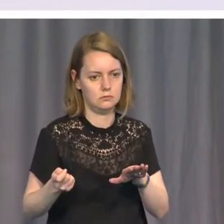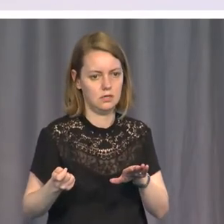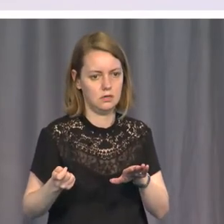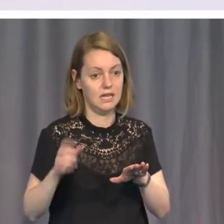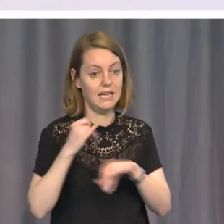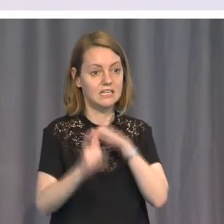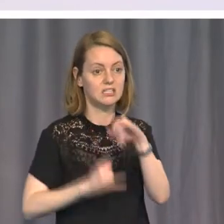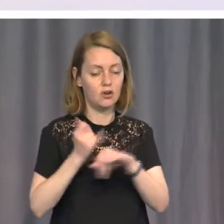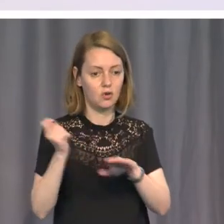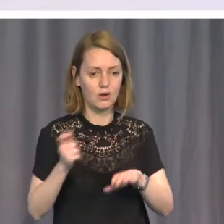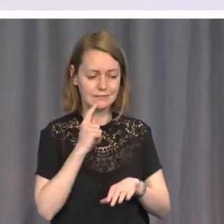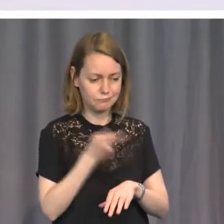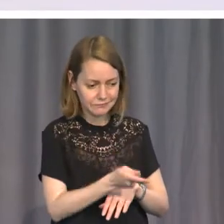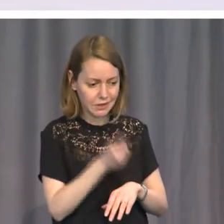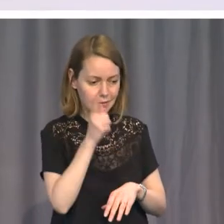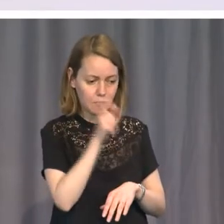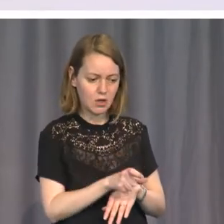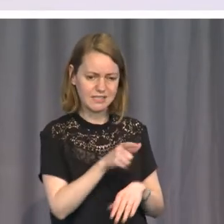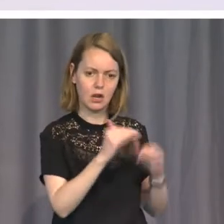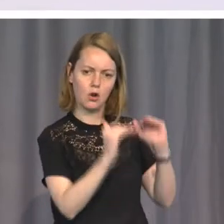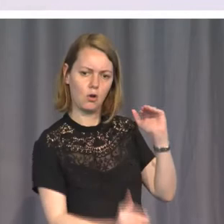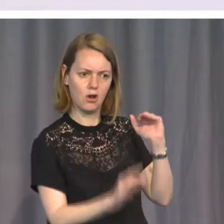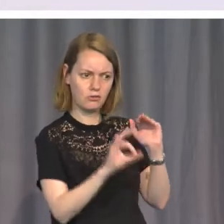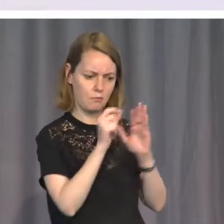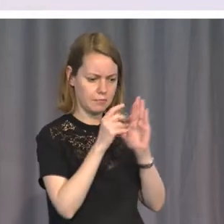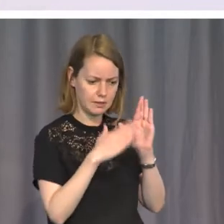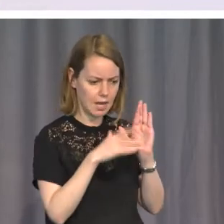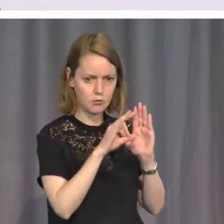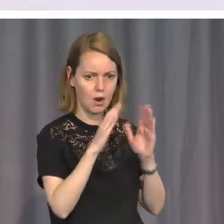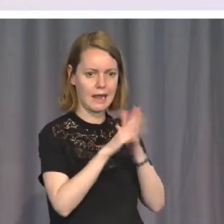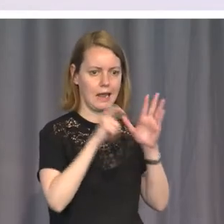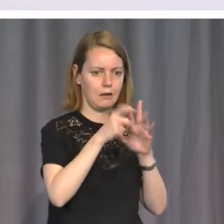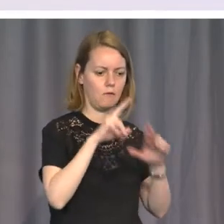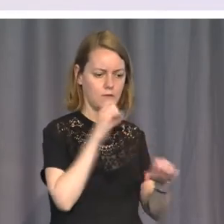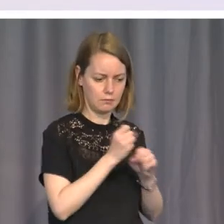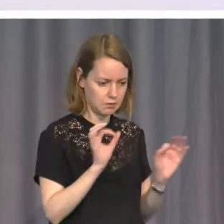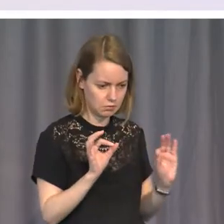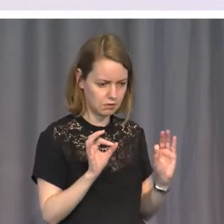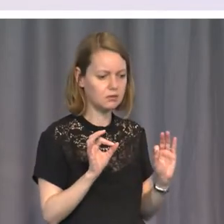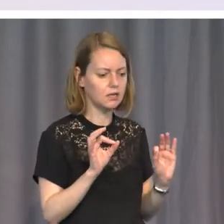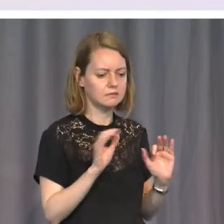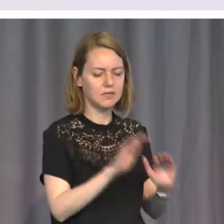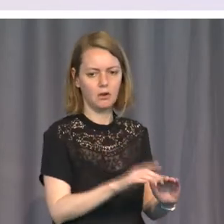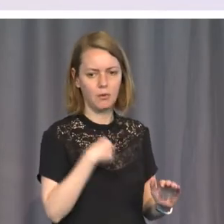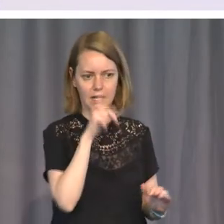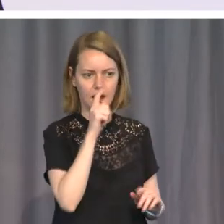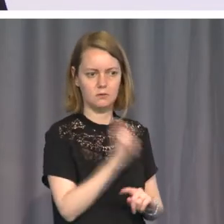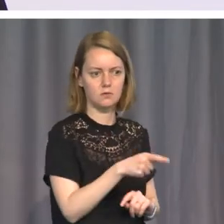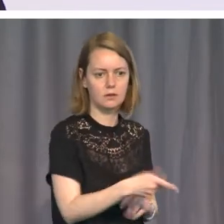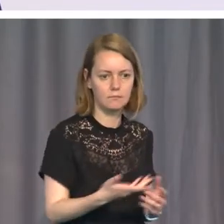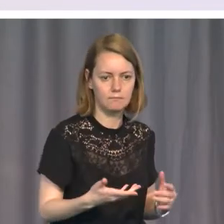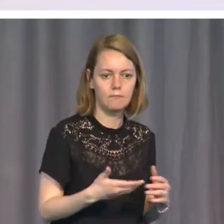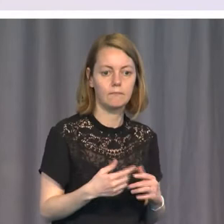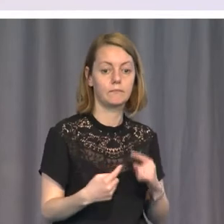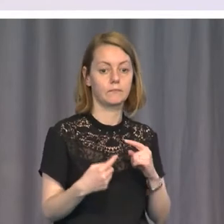lives might be saved if they decided not to act or decided to act differently. And over the past year or so,